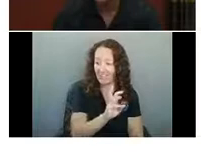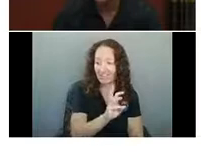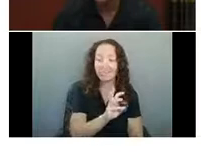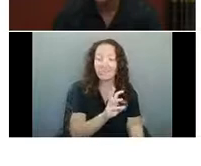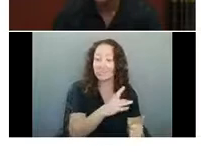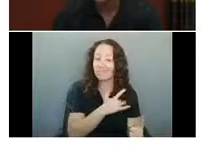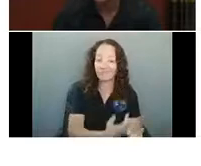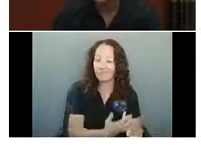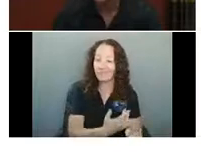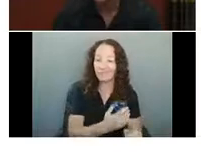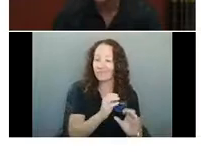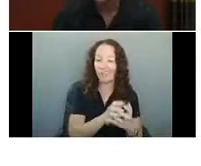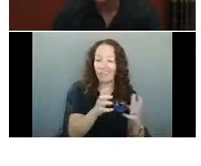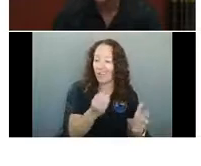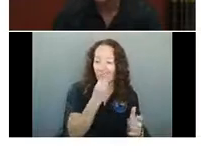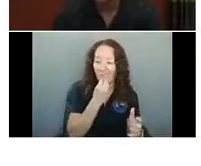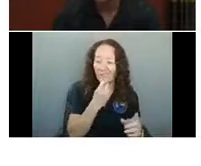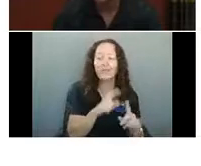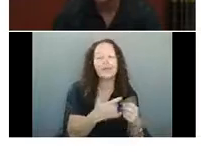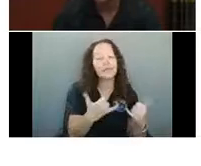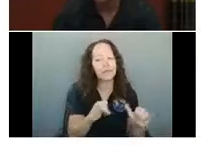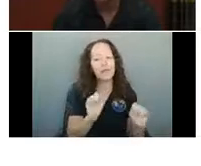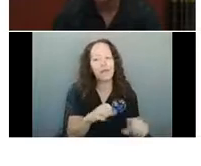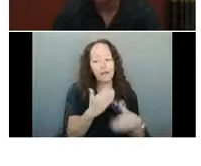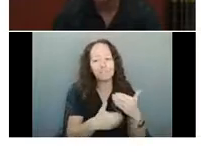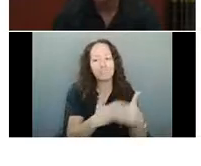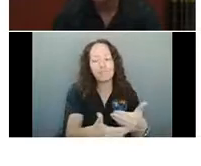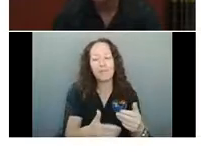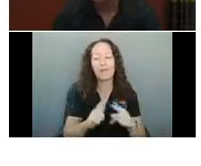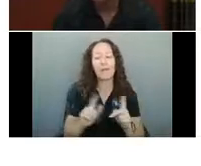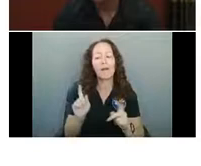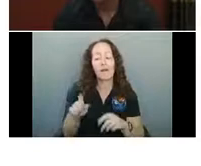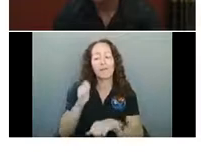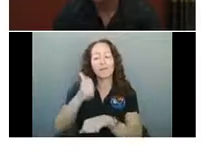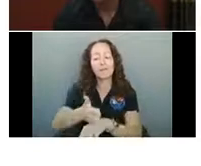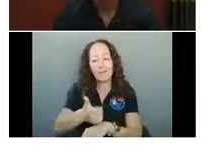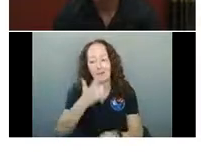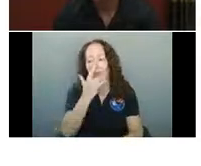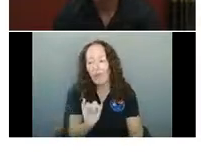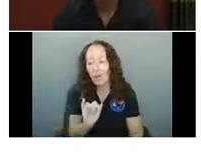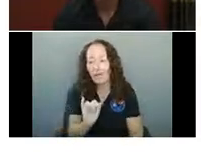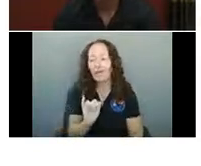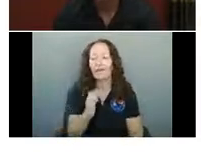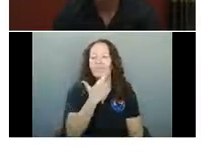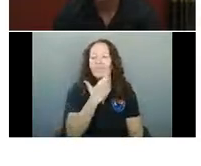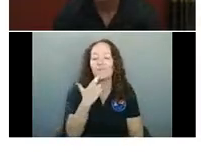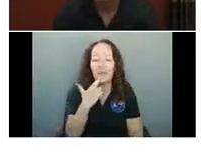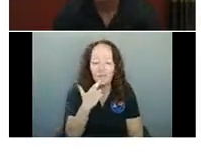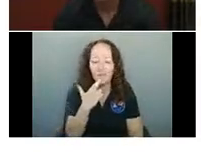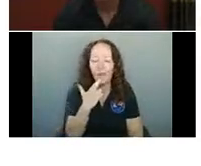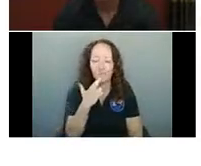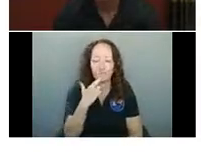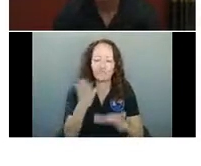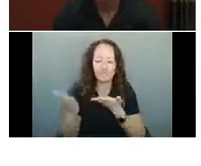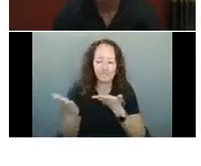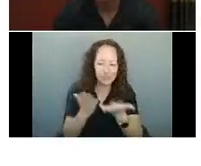them. But in that we do have to make sure that you're set up as a restaurant style service. And so that's kind